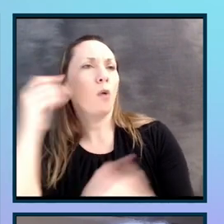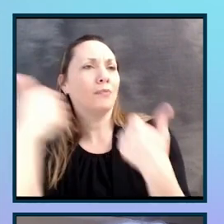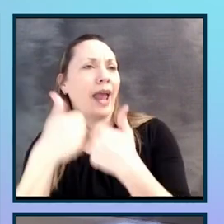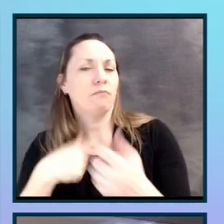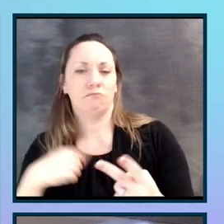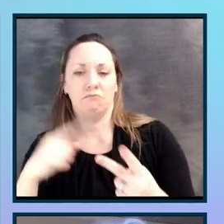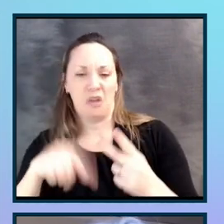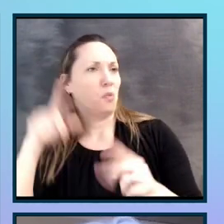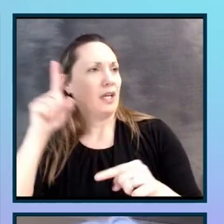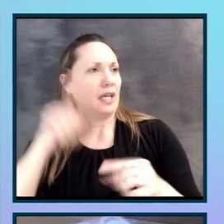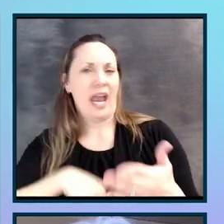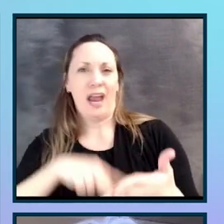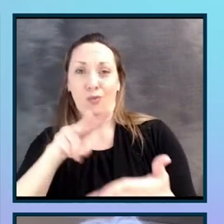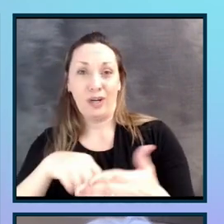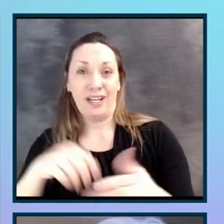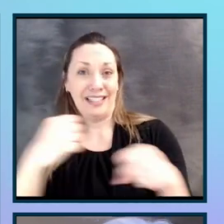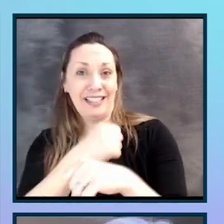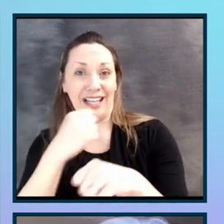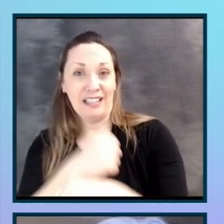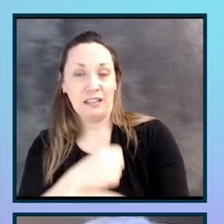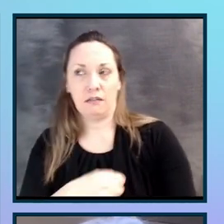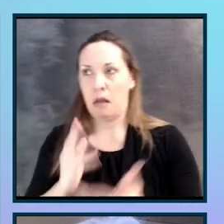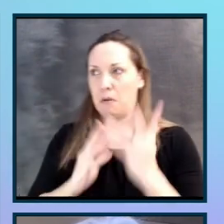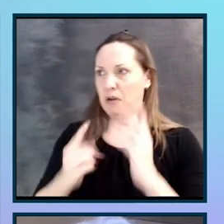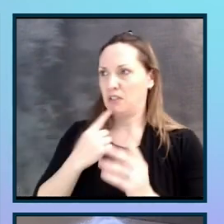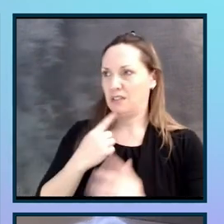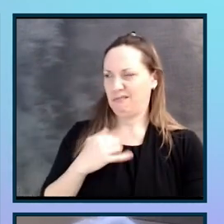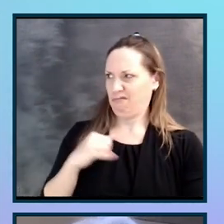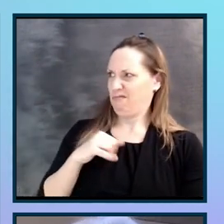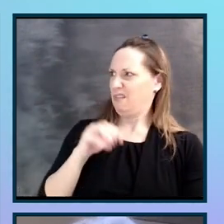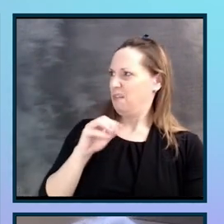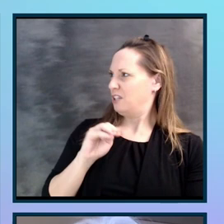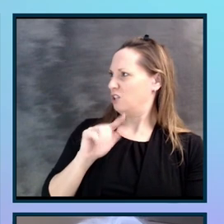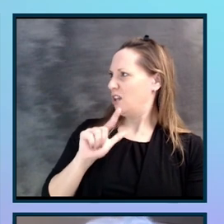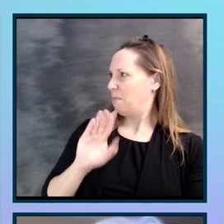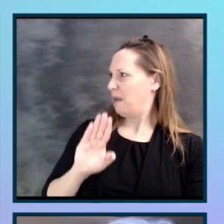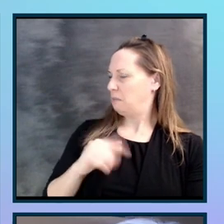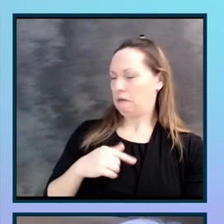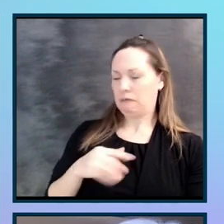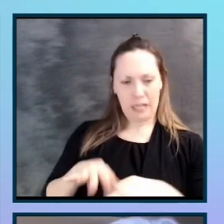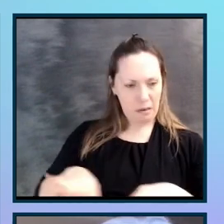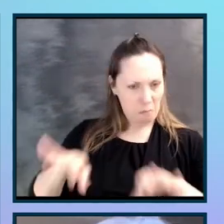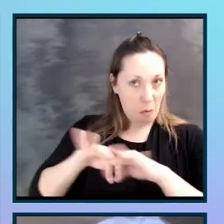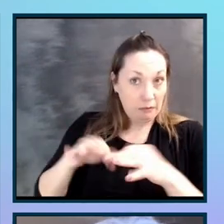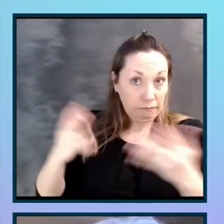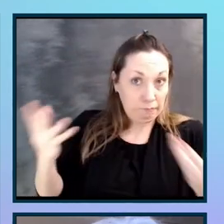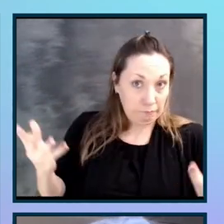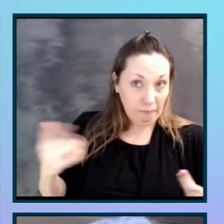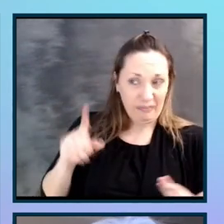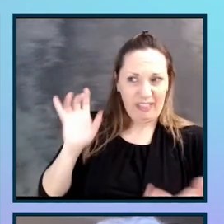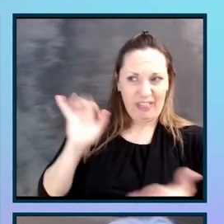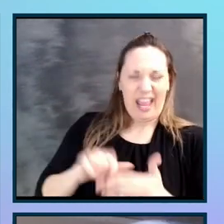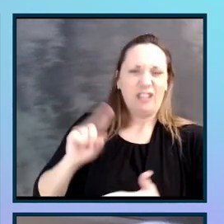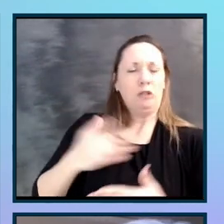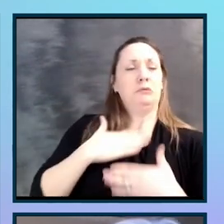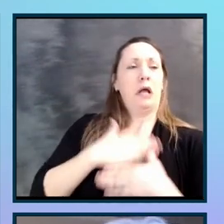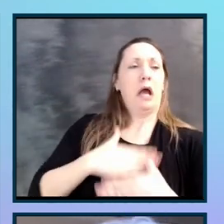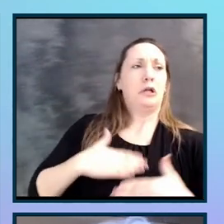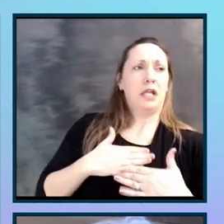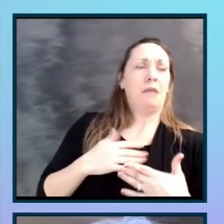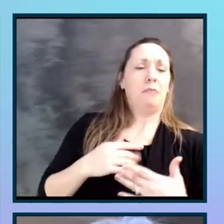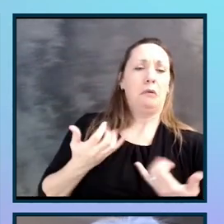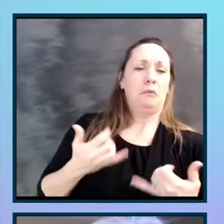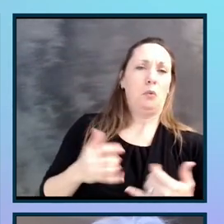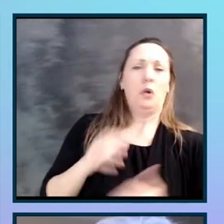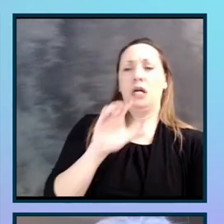And I'm embarrassed to say now that I was like, well, Major League Baseball, like how important is that? And it's just entertainment. You know, we're civil rights